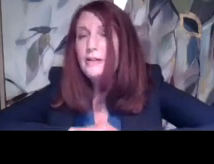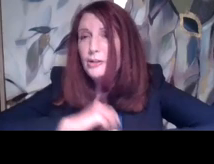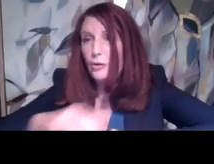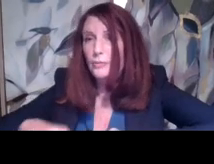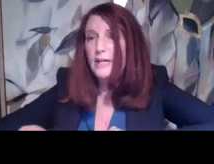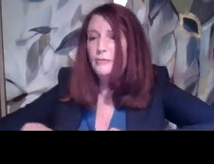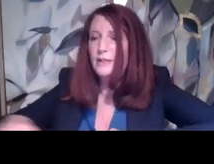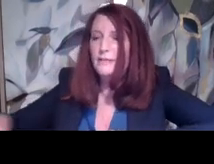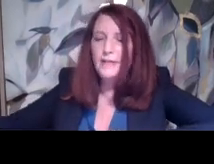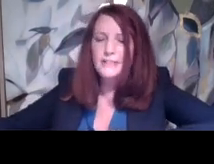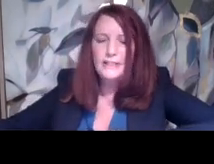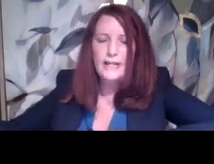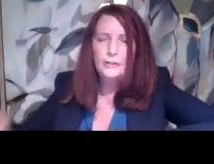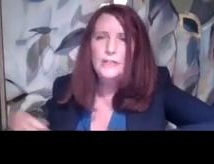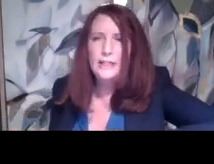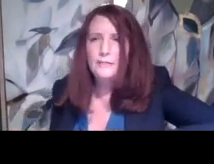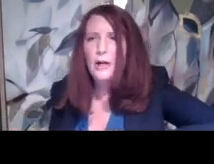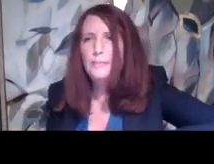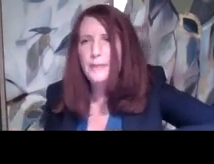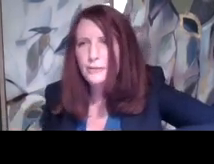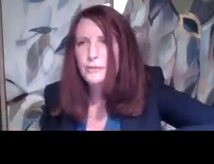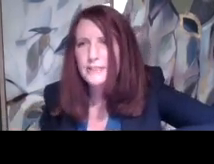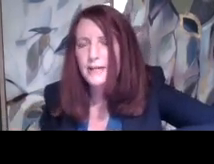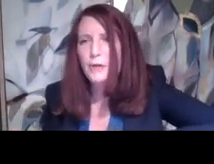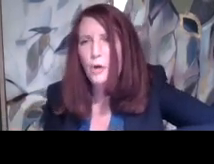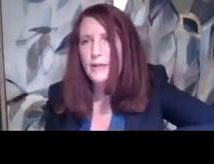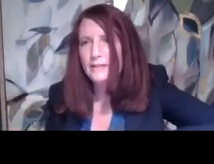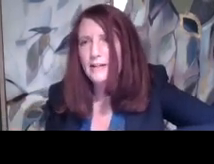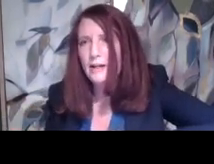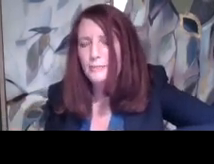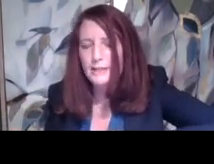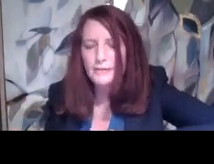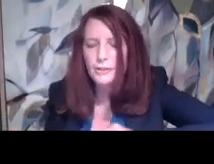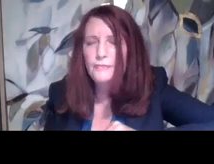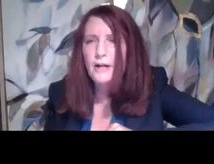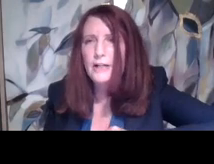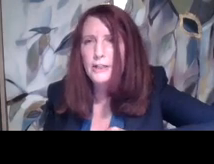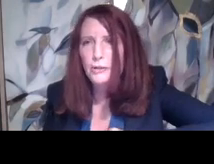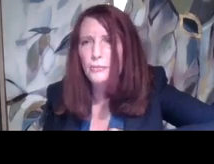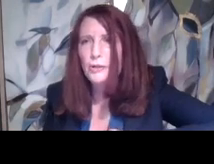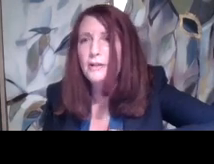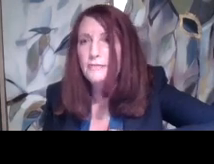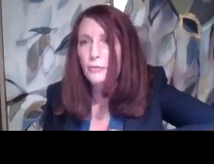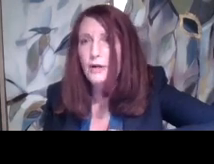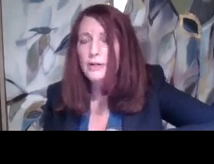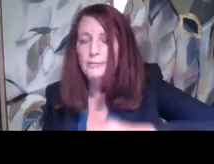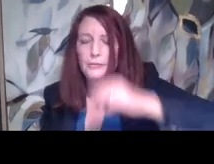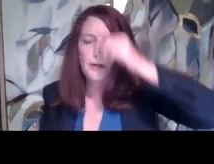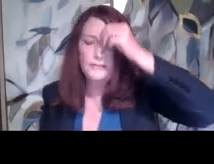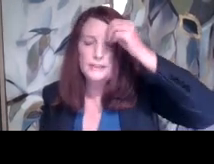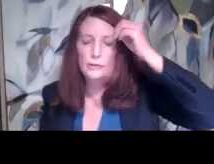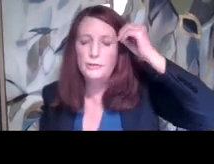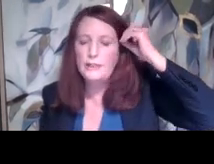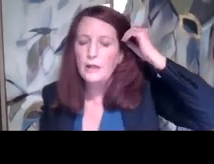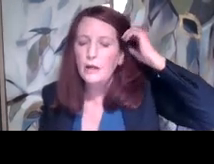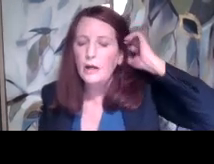You know, that in the face of that, you didn't give up and you just kept going. Um, even when you felt like you, you didn't feel welcome, you